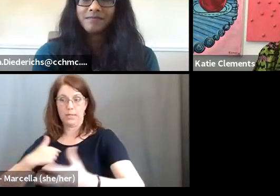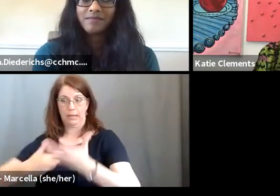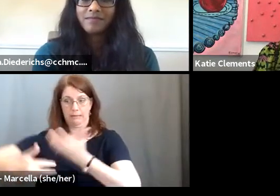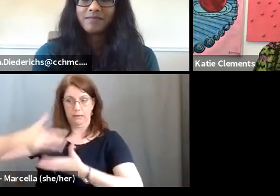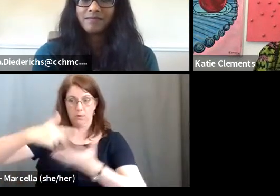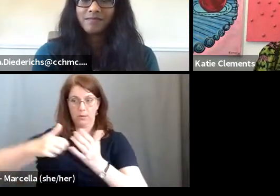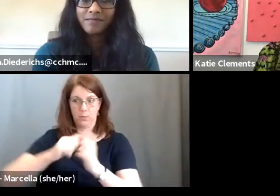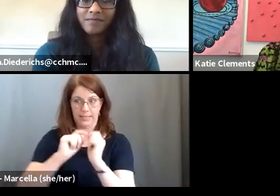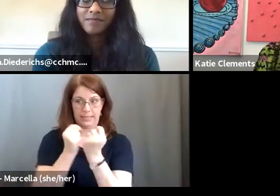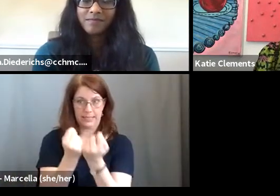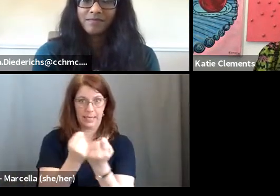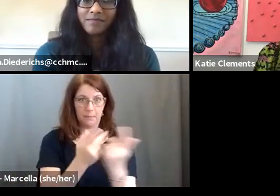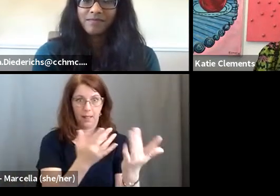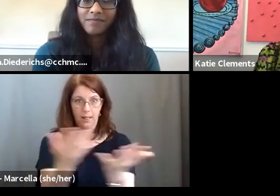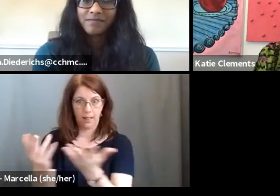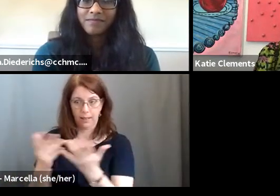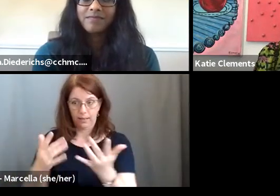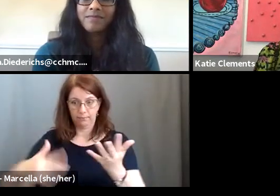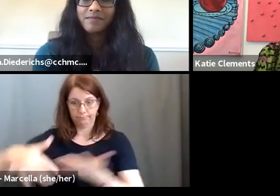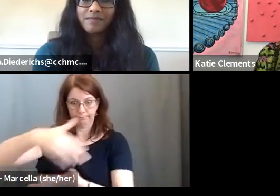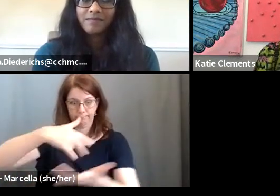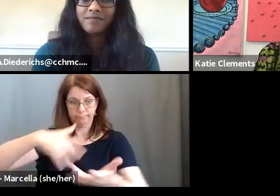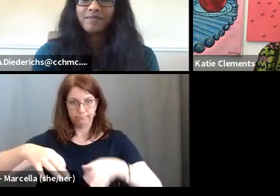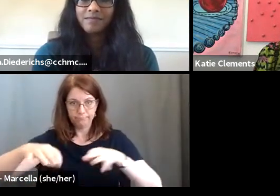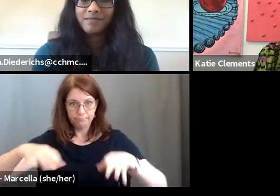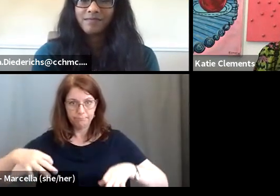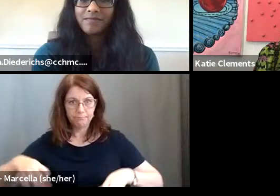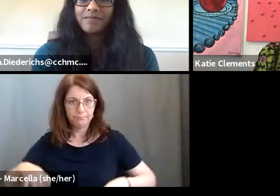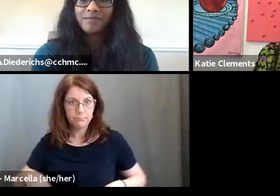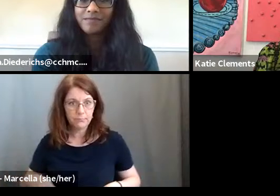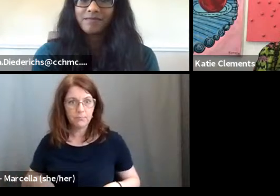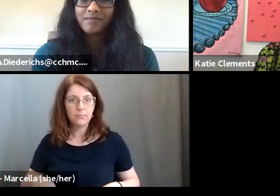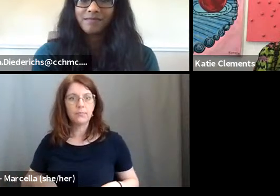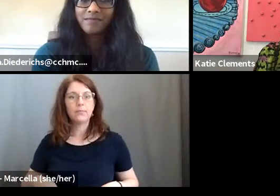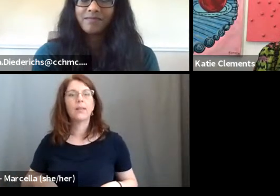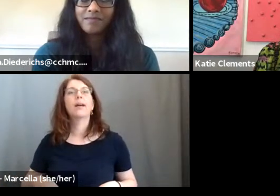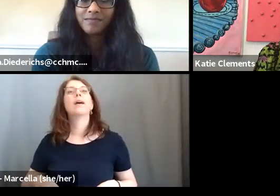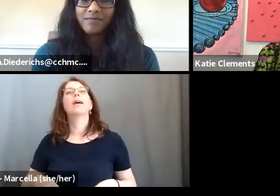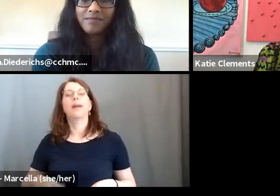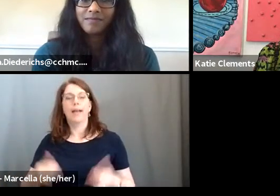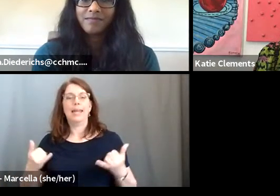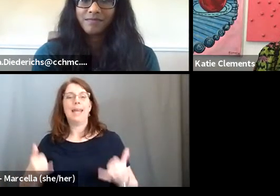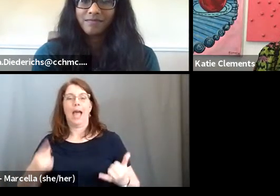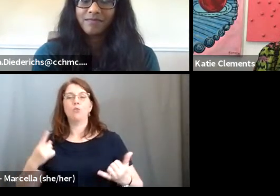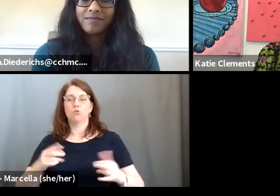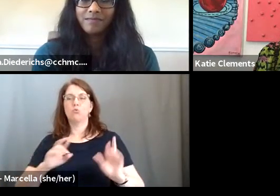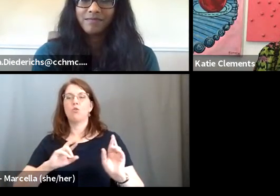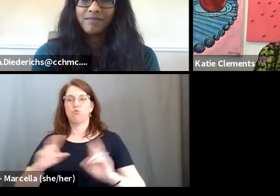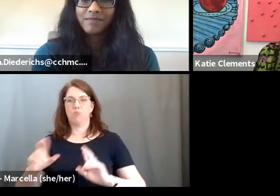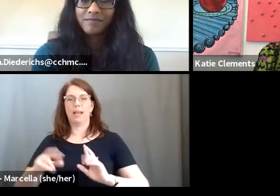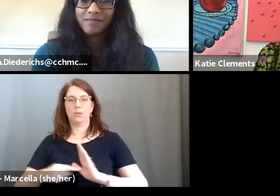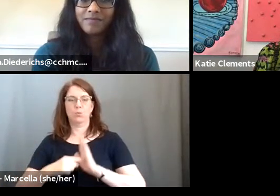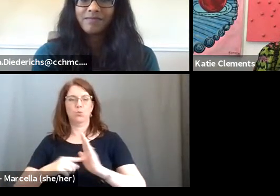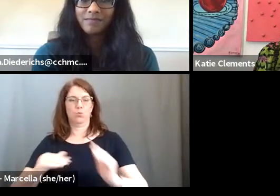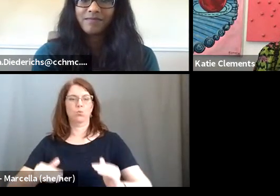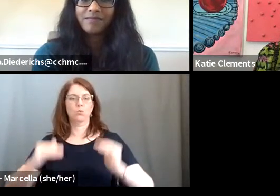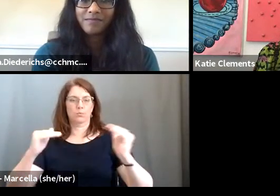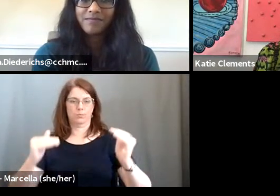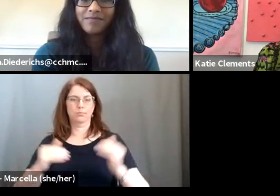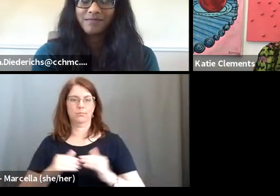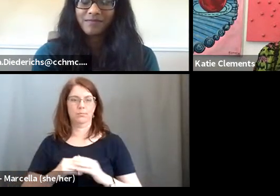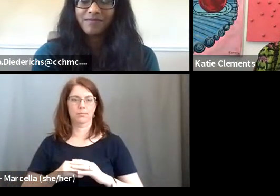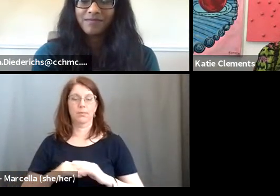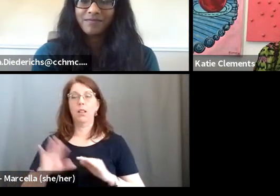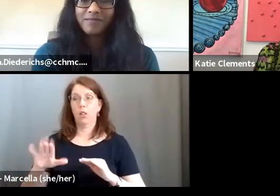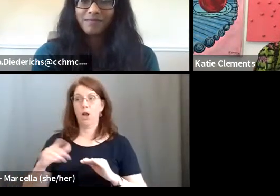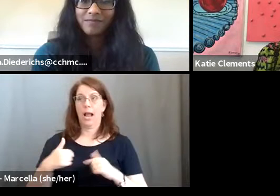and what, have you, whatever that role would be. I think now you're coming to the table, ready, ready with your guns loaded and saying, Hey, listen,